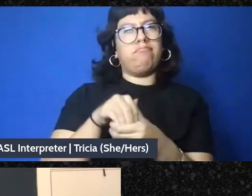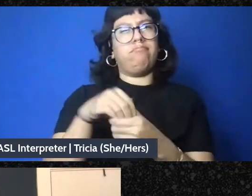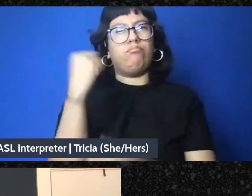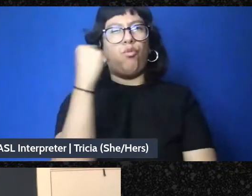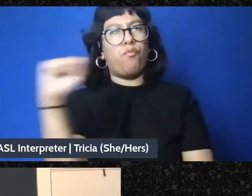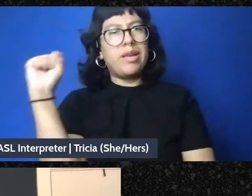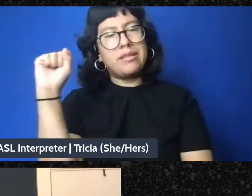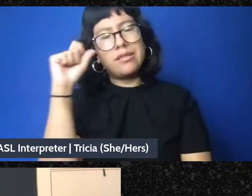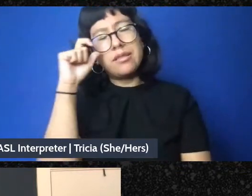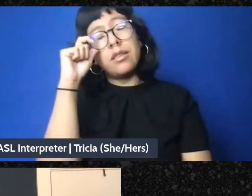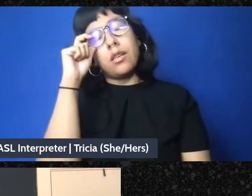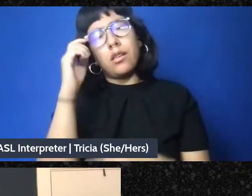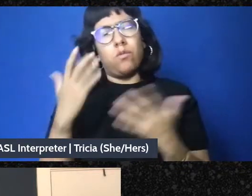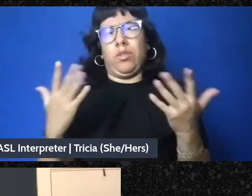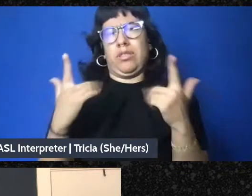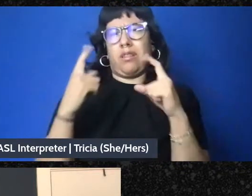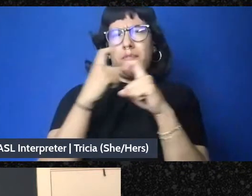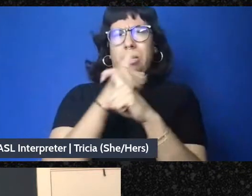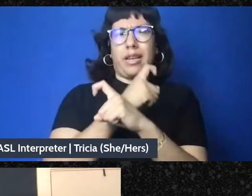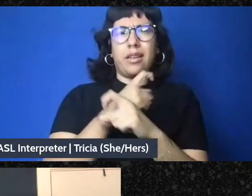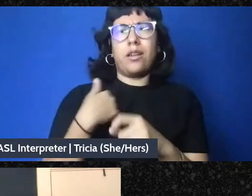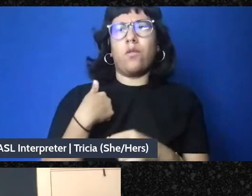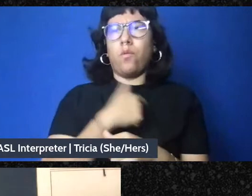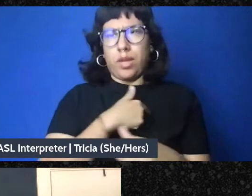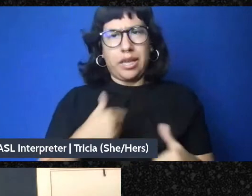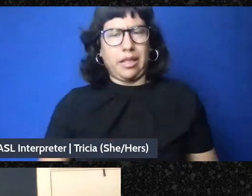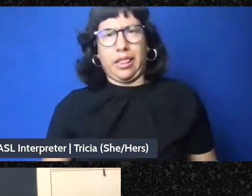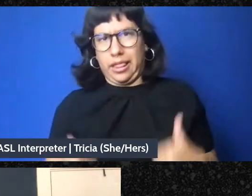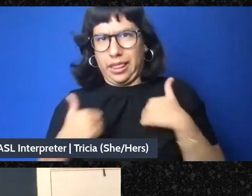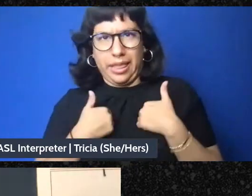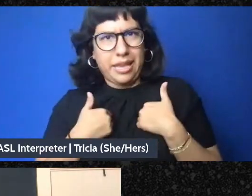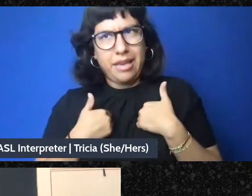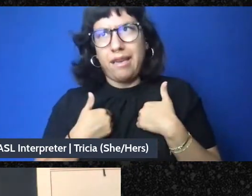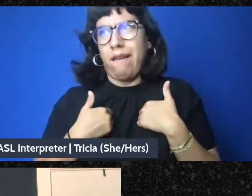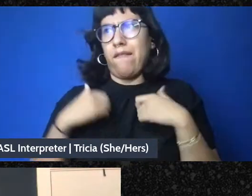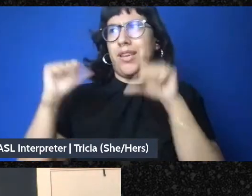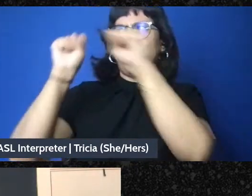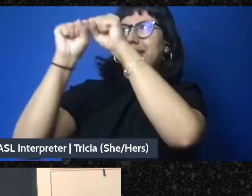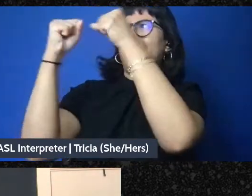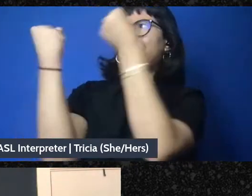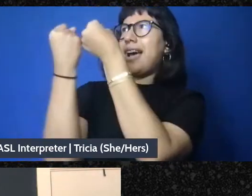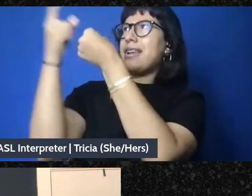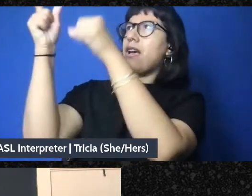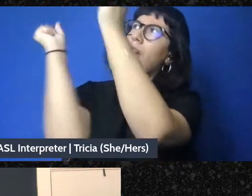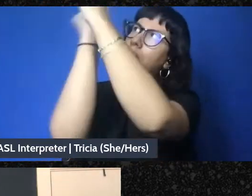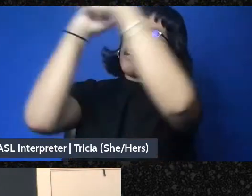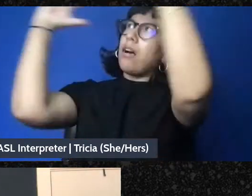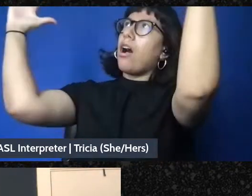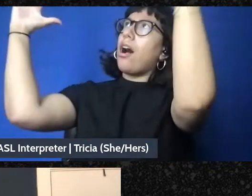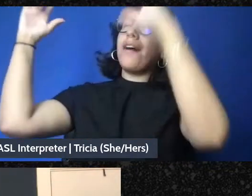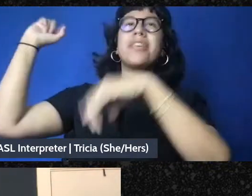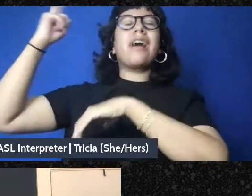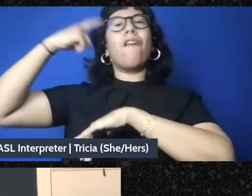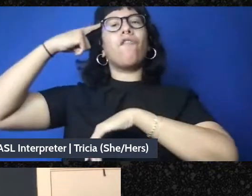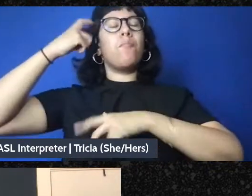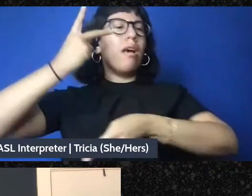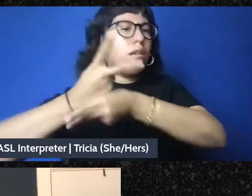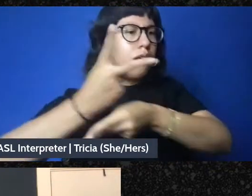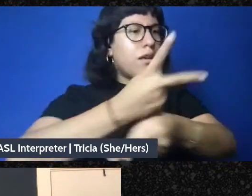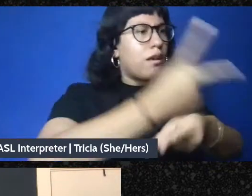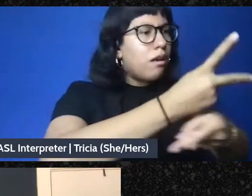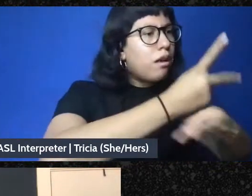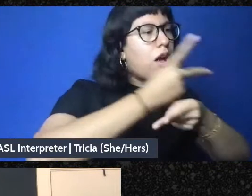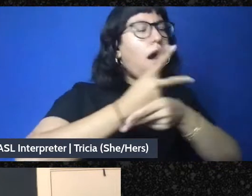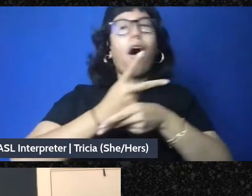what's complicated is like we live in a society that has a big fantasy of the state as the caretaker so we can get focused on